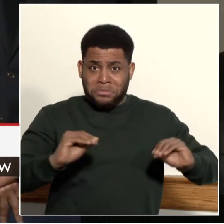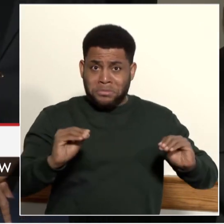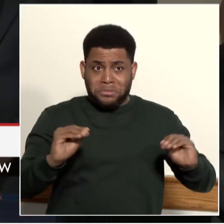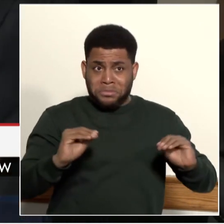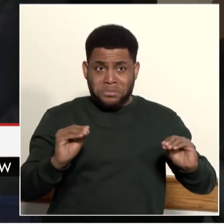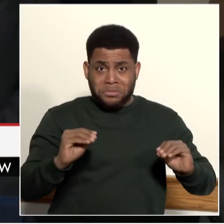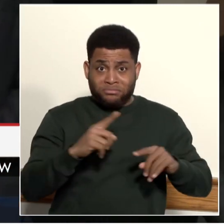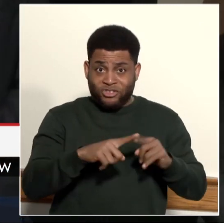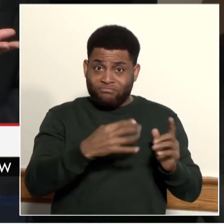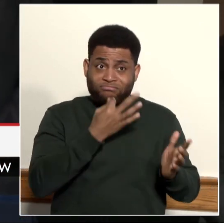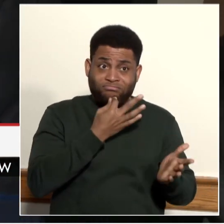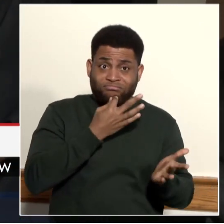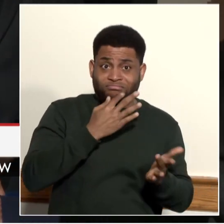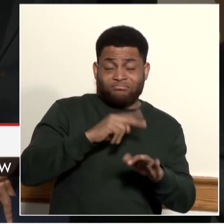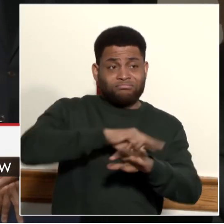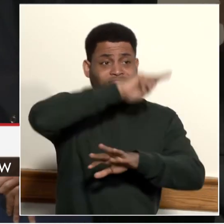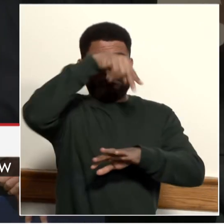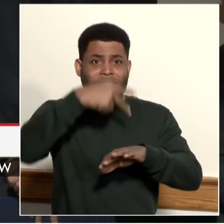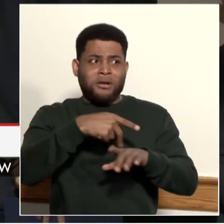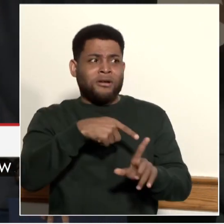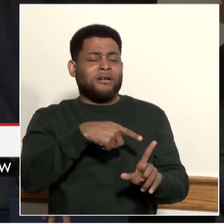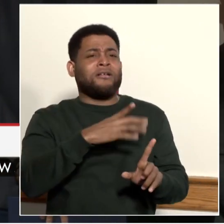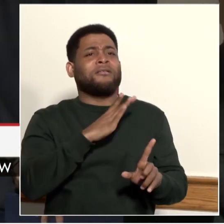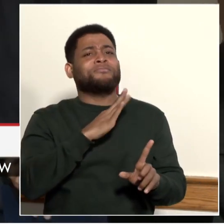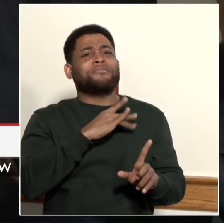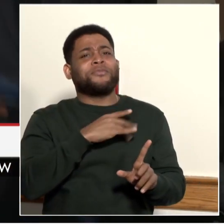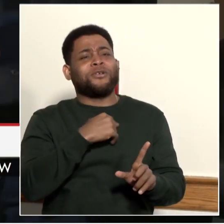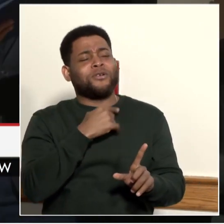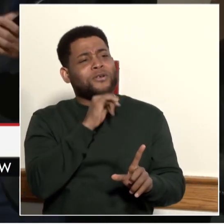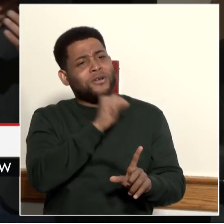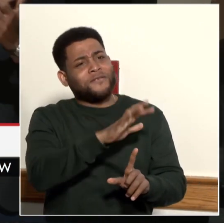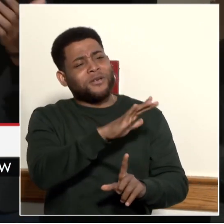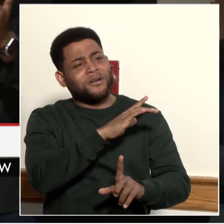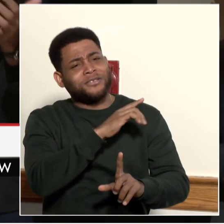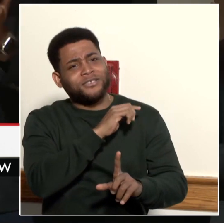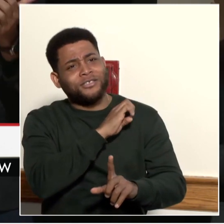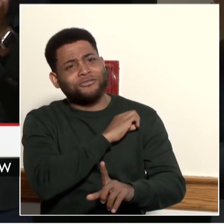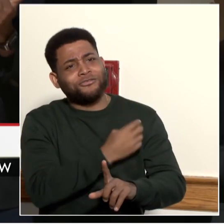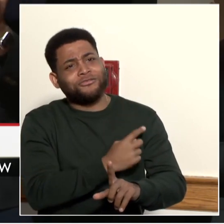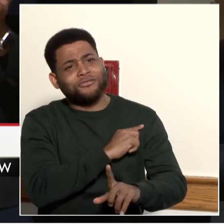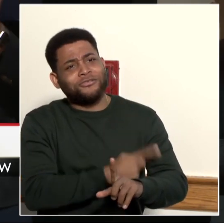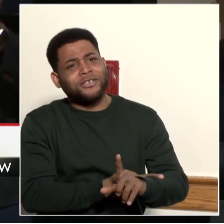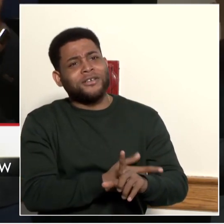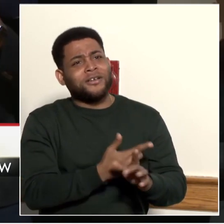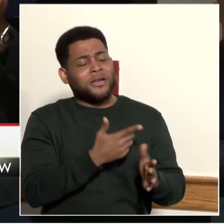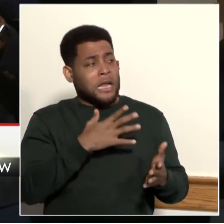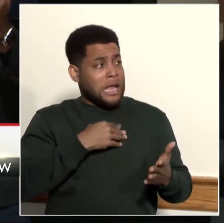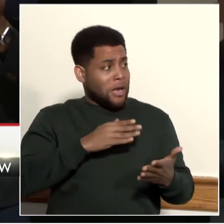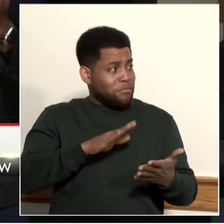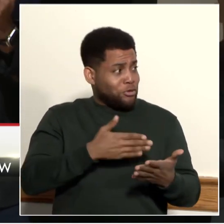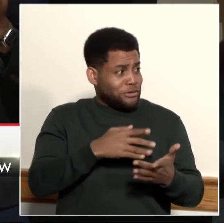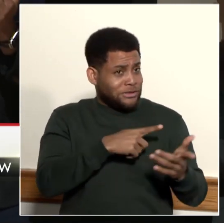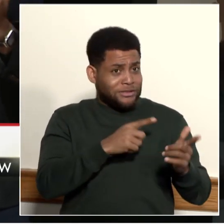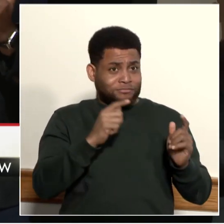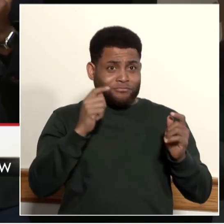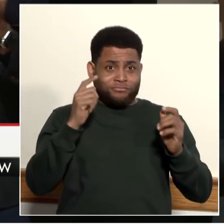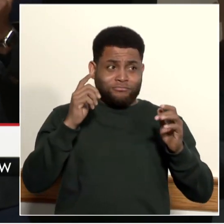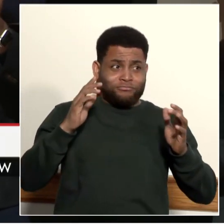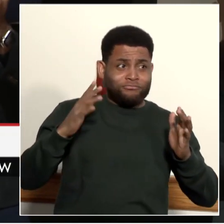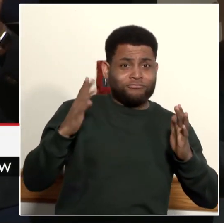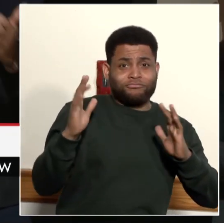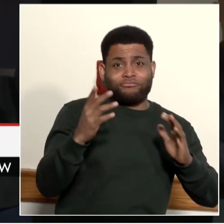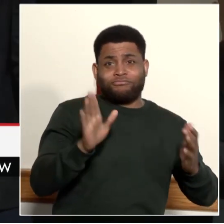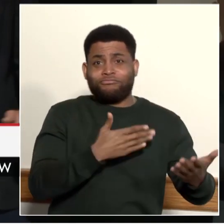and your wonderful musicians at the front. Give them a big round of applause. Thanks to the Ida B. Wells,